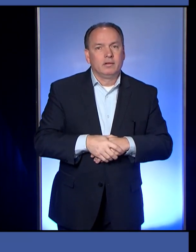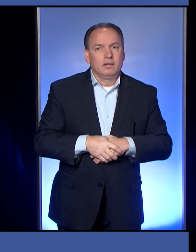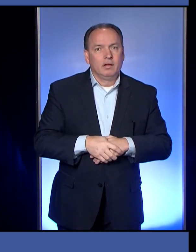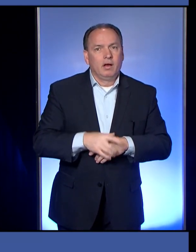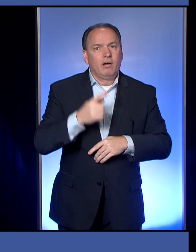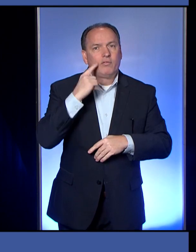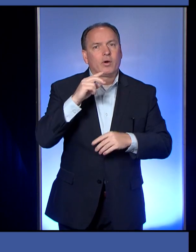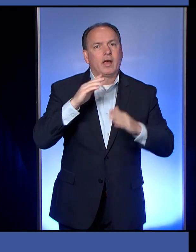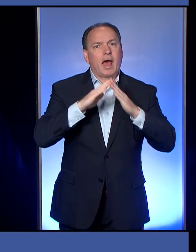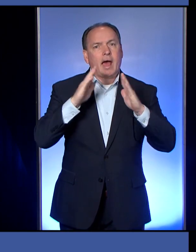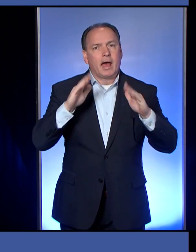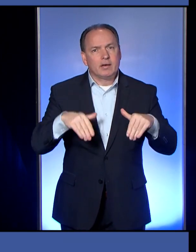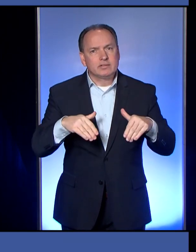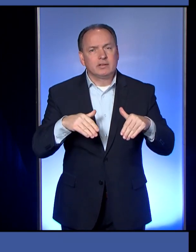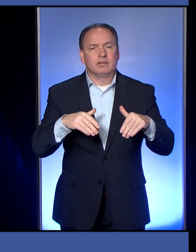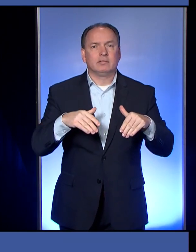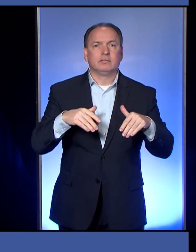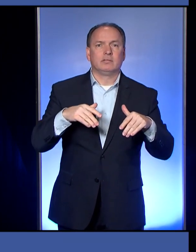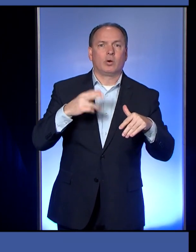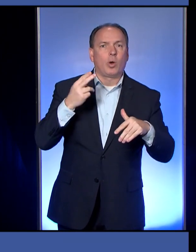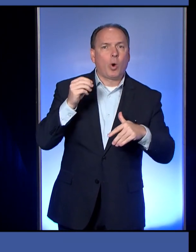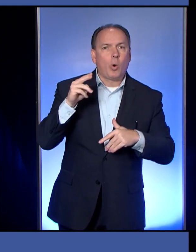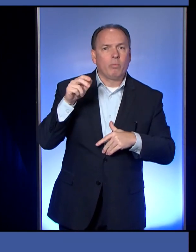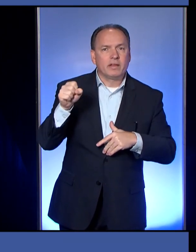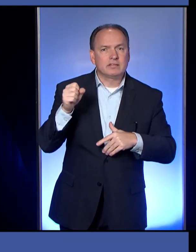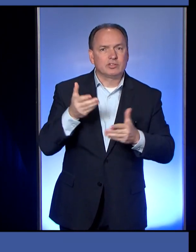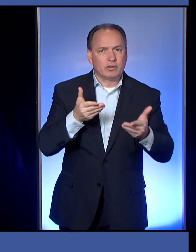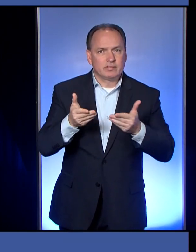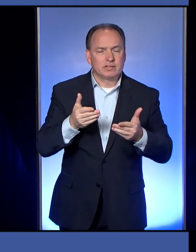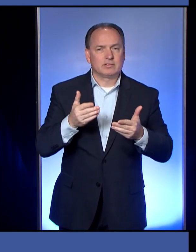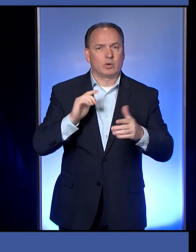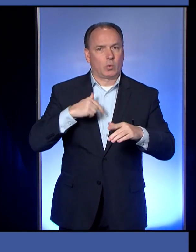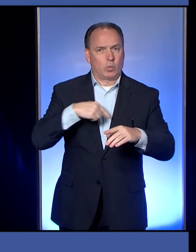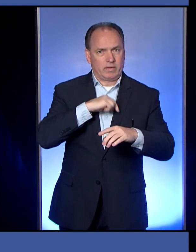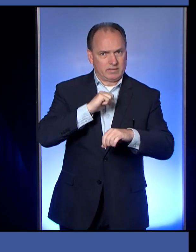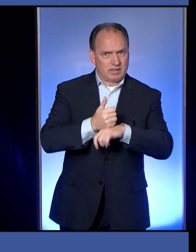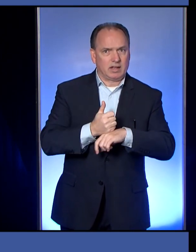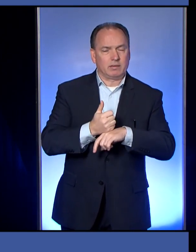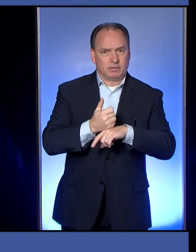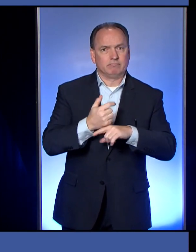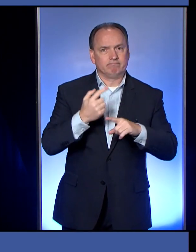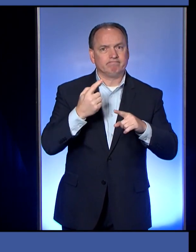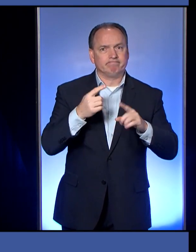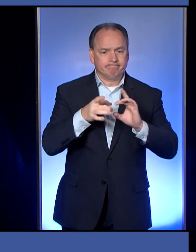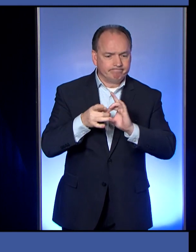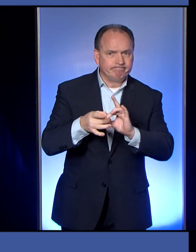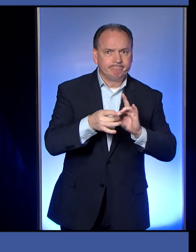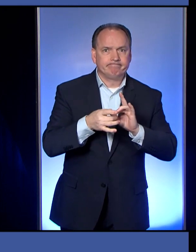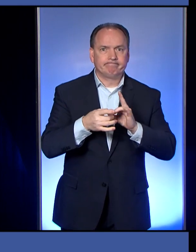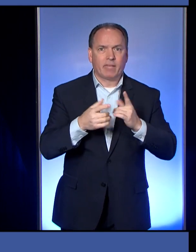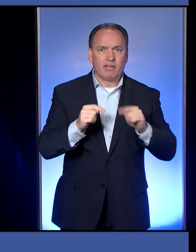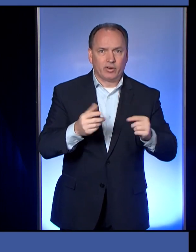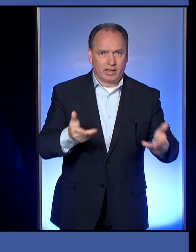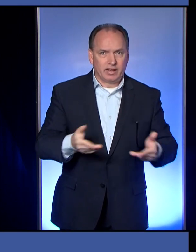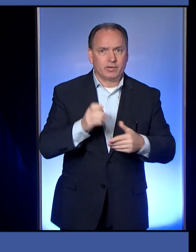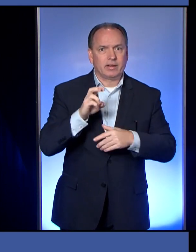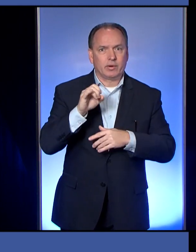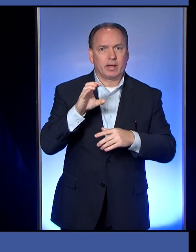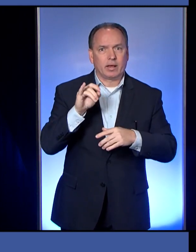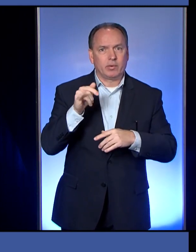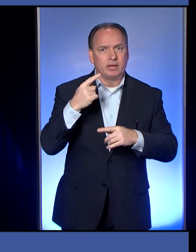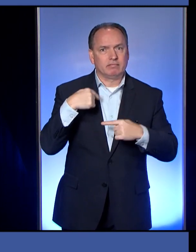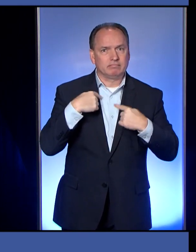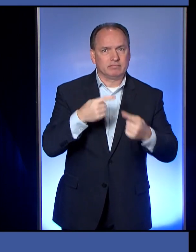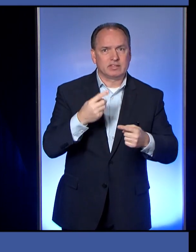For housing and homeless services, we've set up a coordinated entry process here in Erie County over the past couple of years.